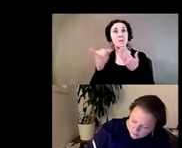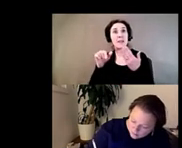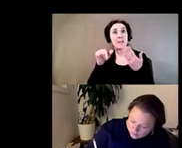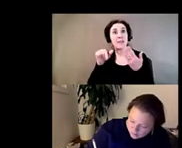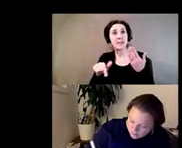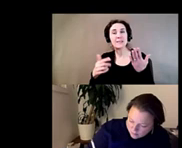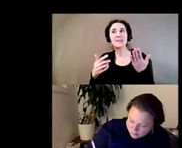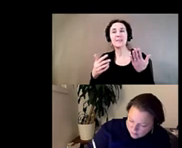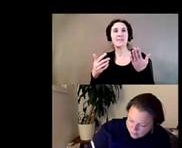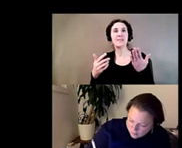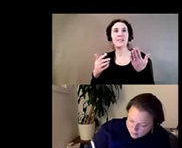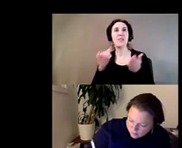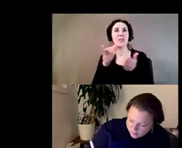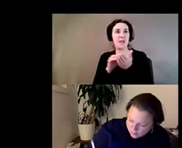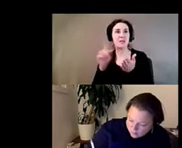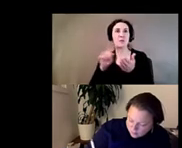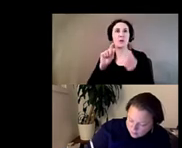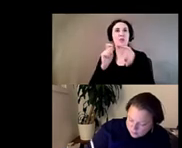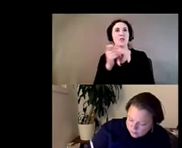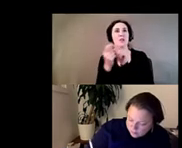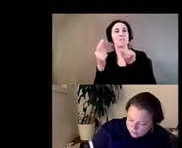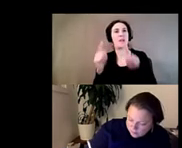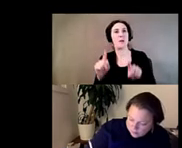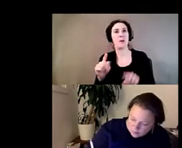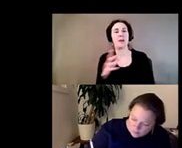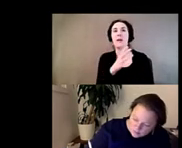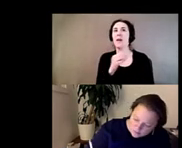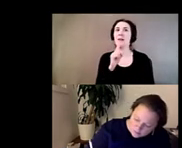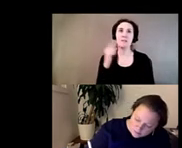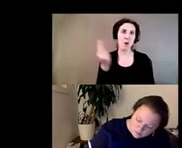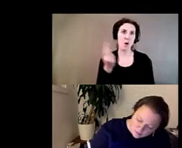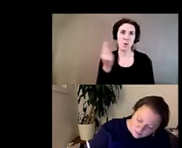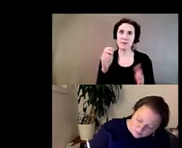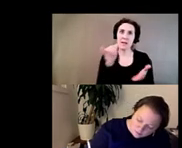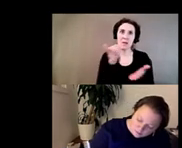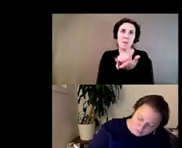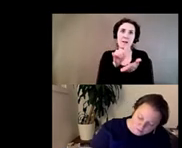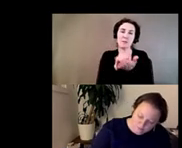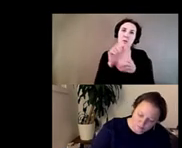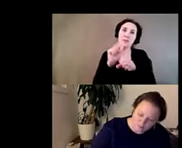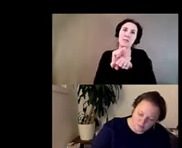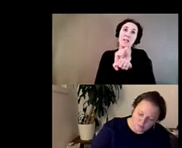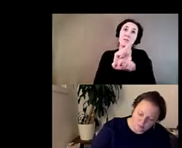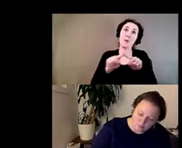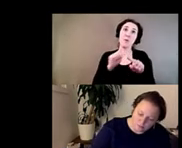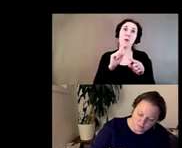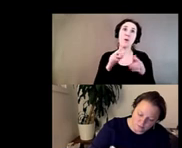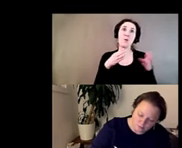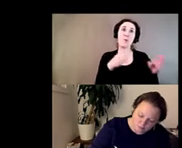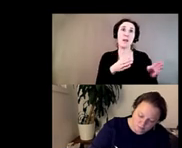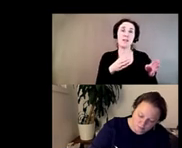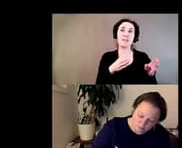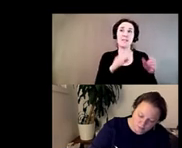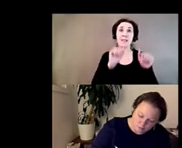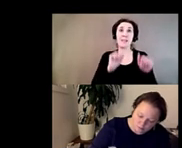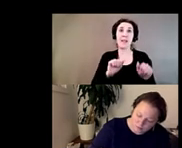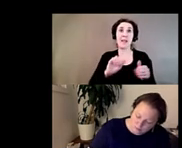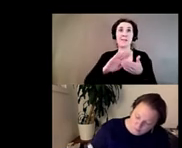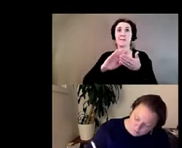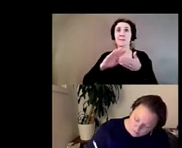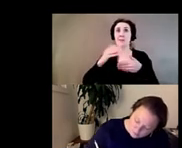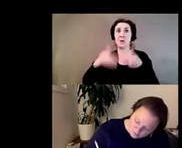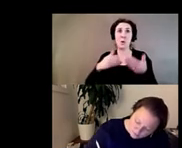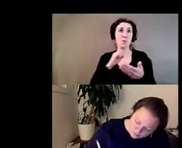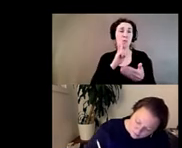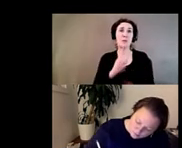work and i think um it's always going to be an impossible task but there are ways that it can go really really wrong and that mca story that i just told you as a prime example